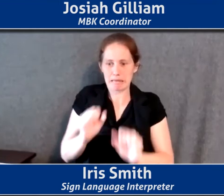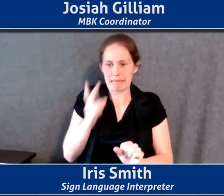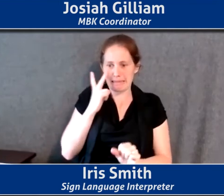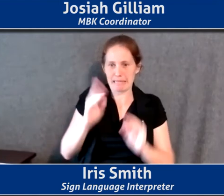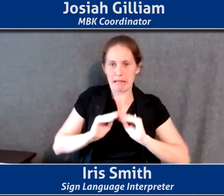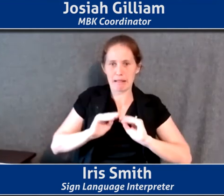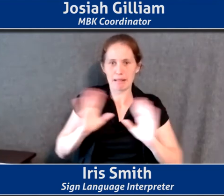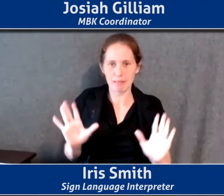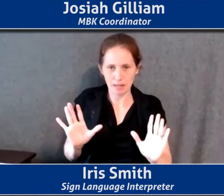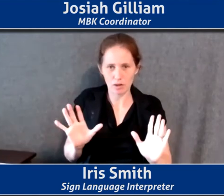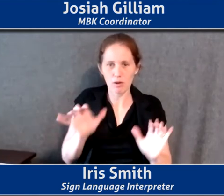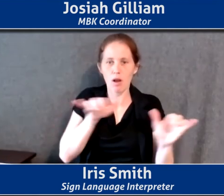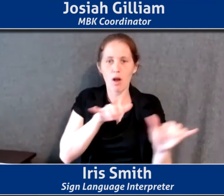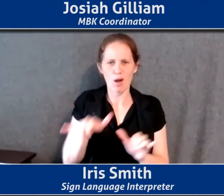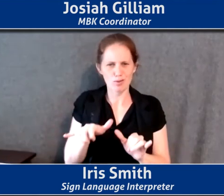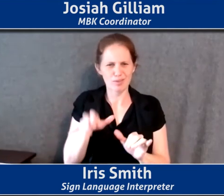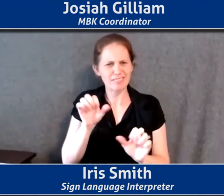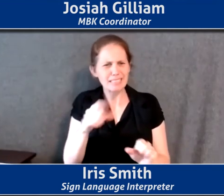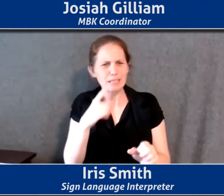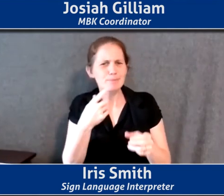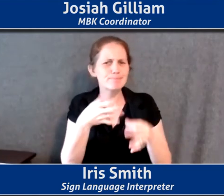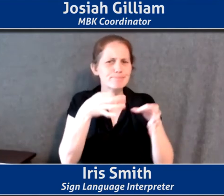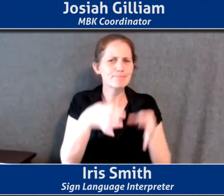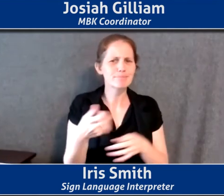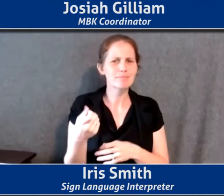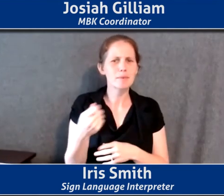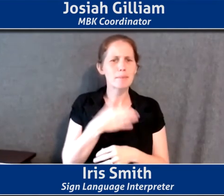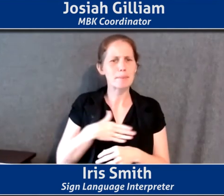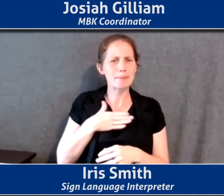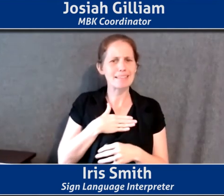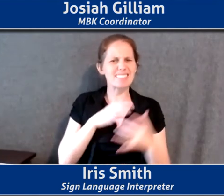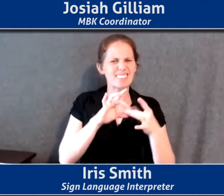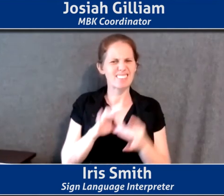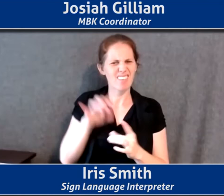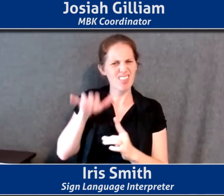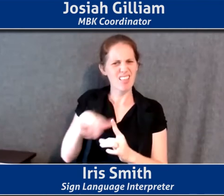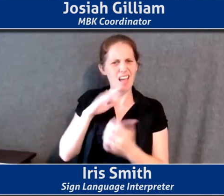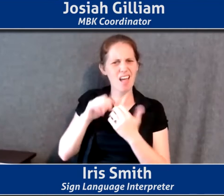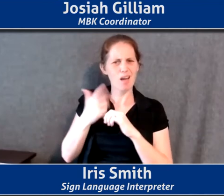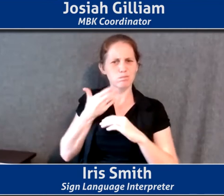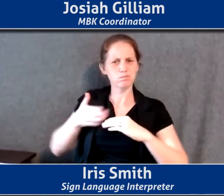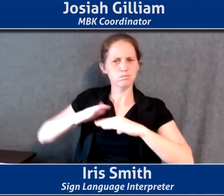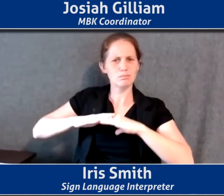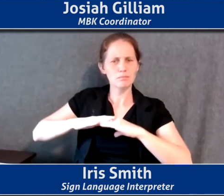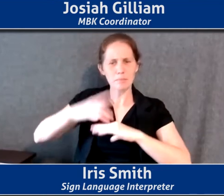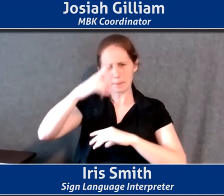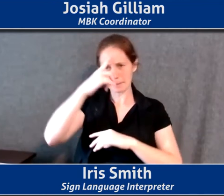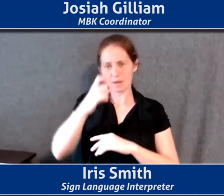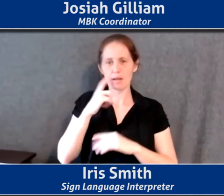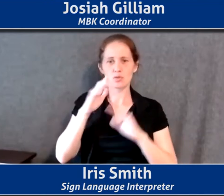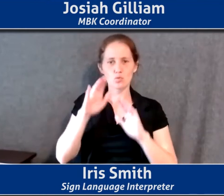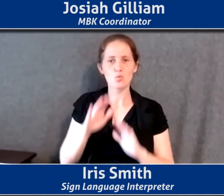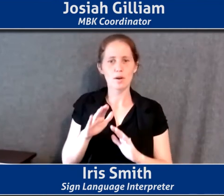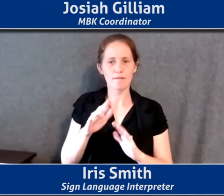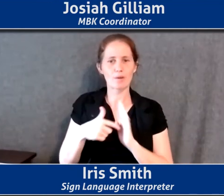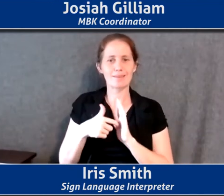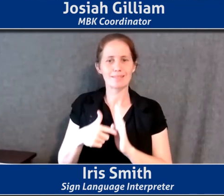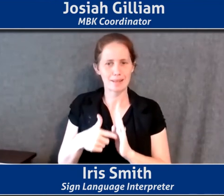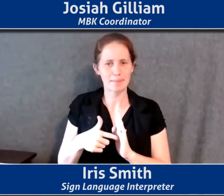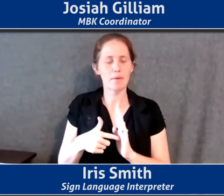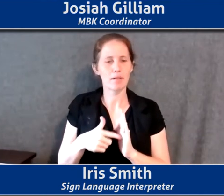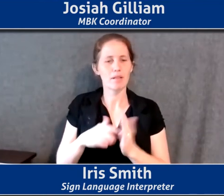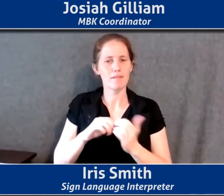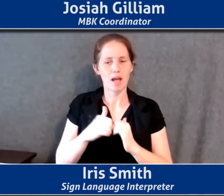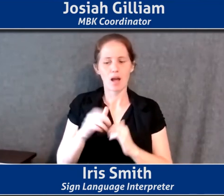um, as well. Can you just speak a little bit to that, to that too? Because, um, because it's, it's a great, uh, example of that, of that